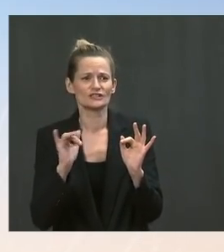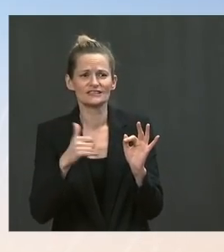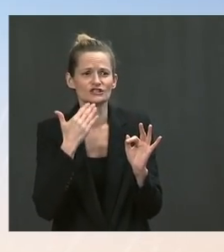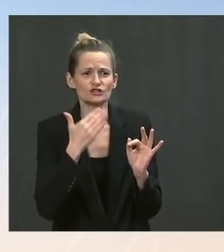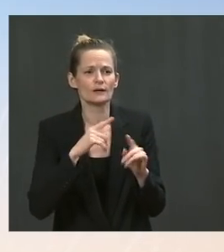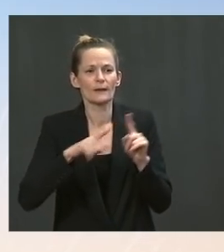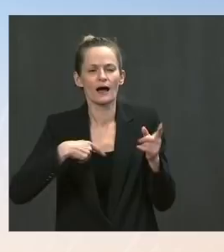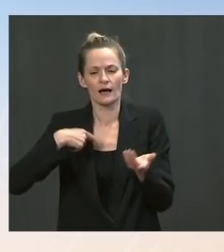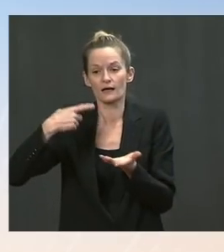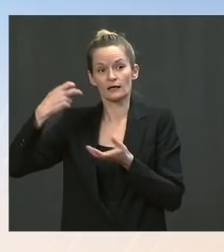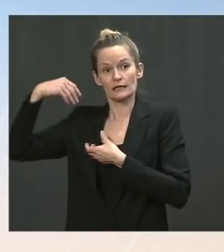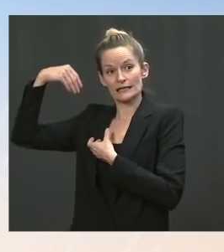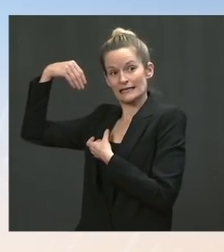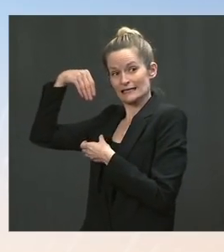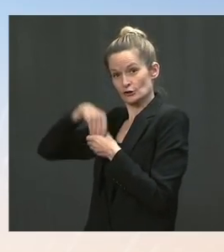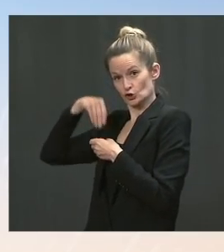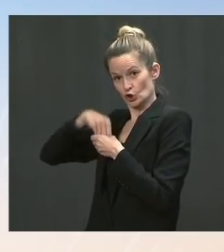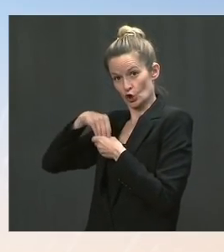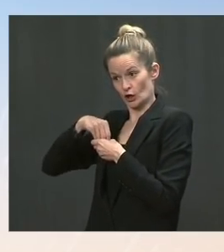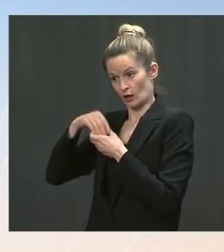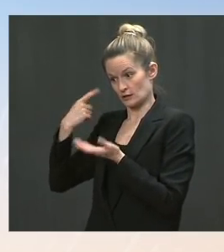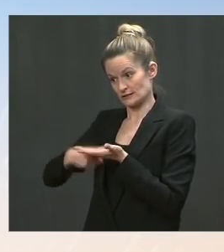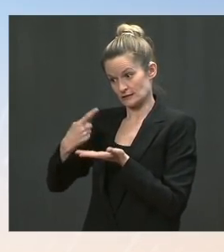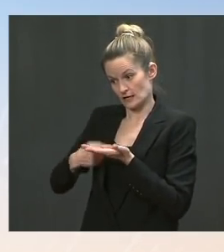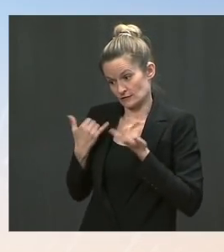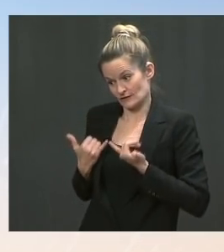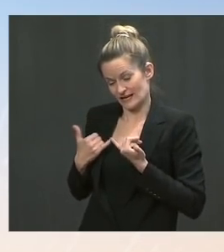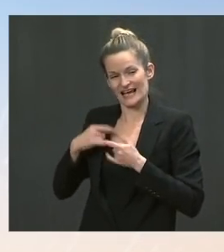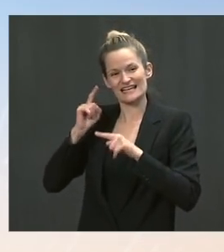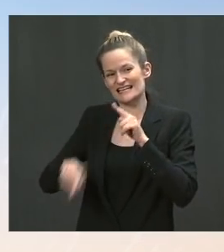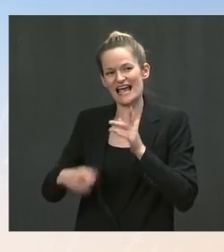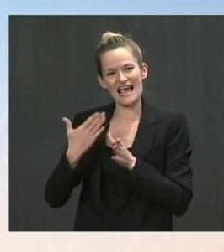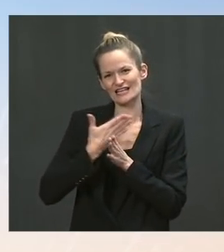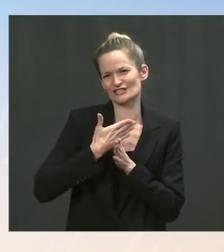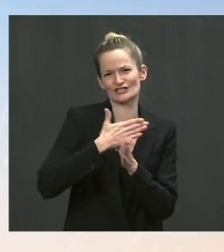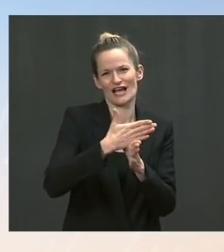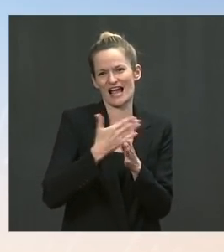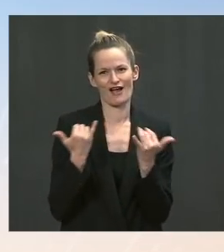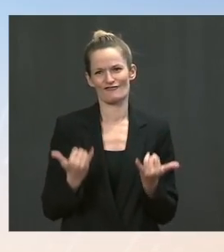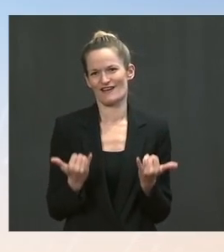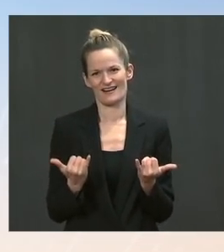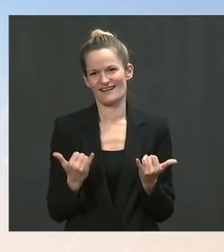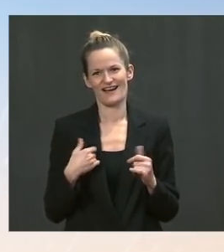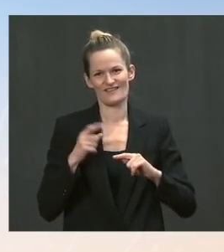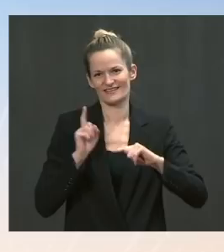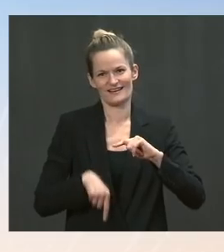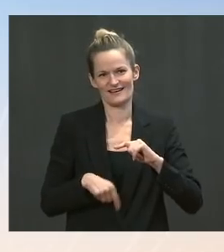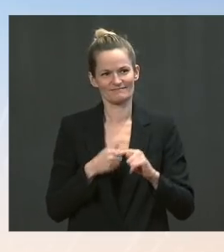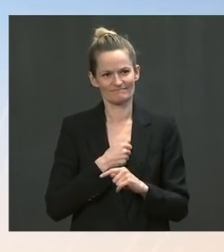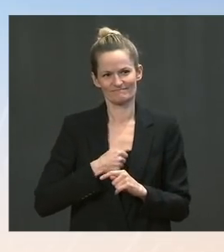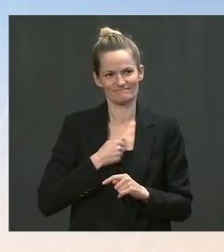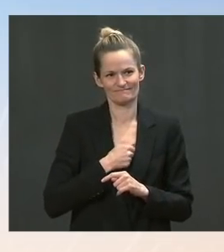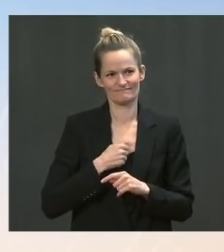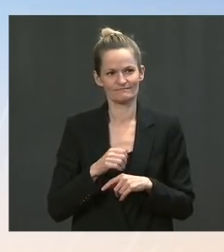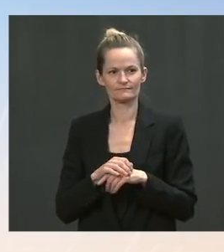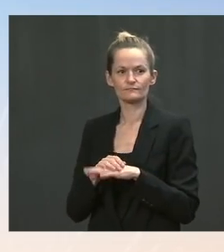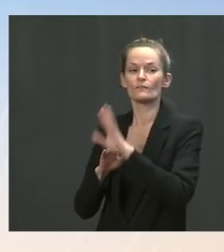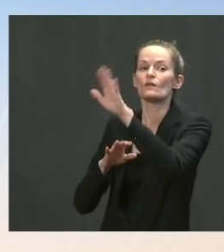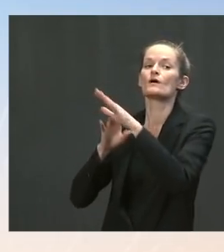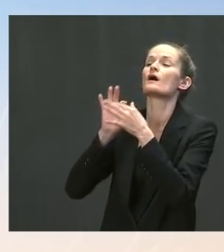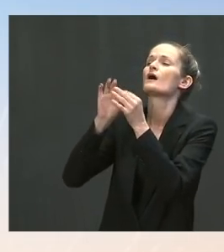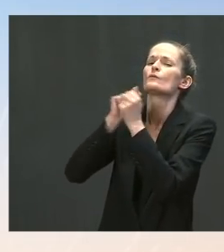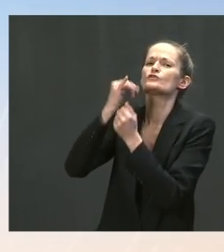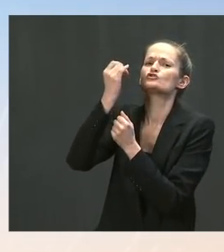I'm not going to be able to preview those too much — too extensively from here. The Thank you. First, on the jobs report. If the economy is so great and you guys are celebrating,